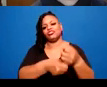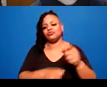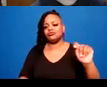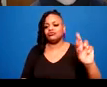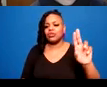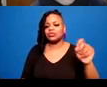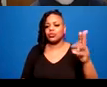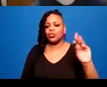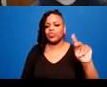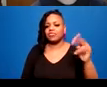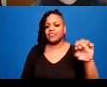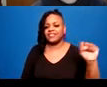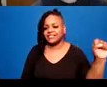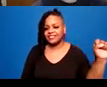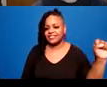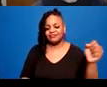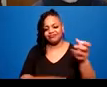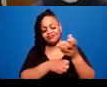and interpersonal boundaries.